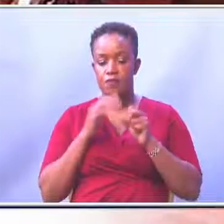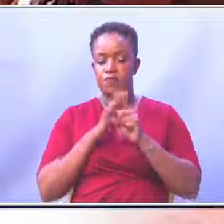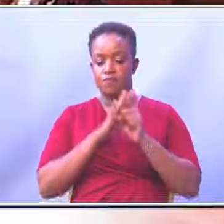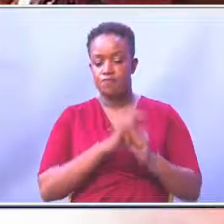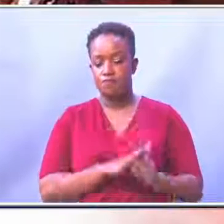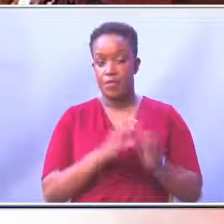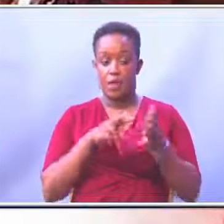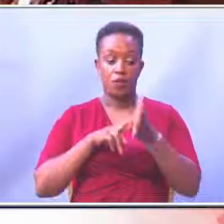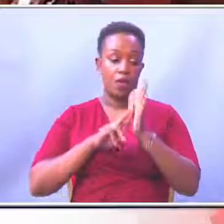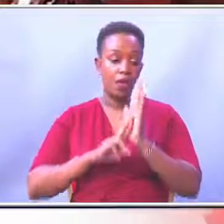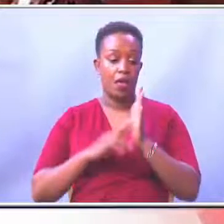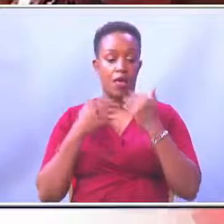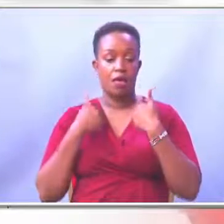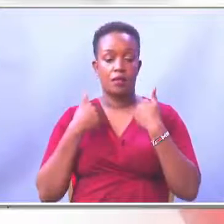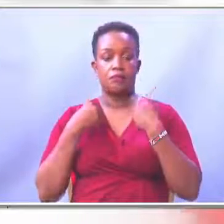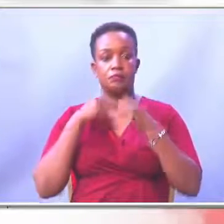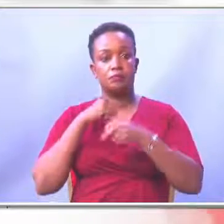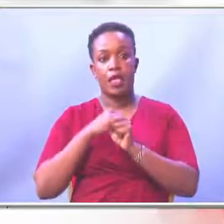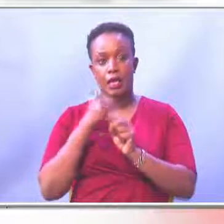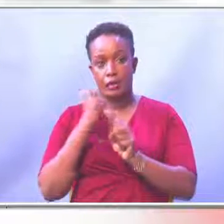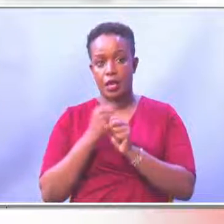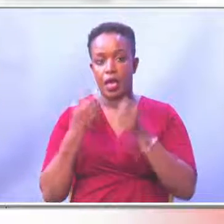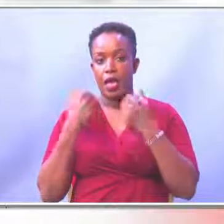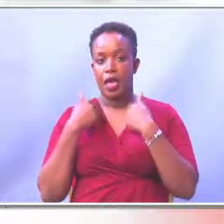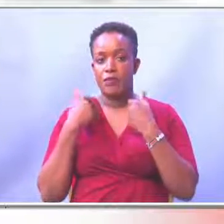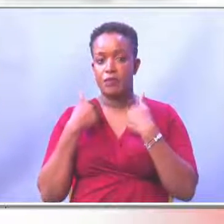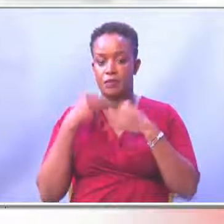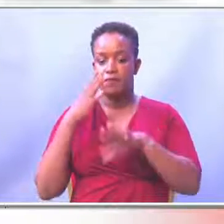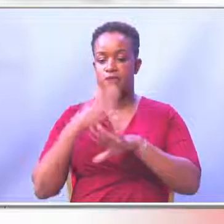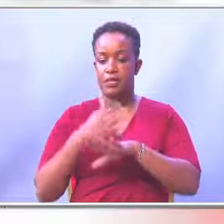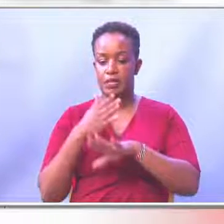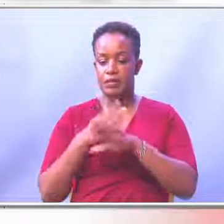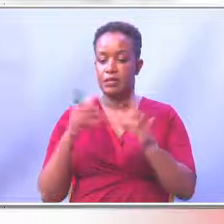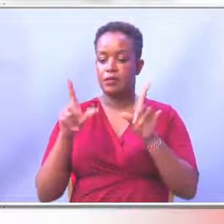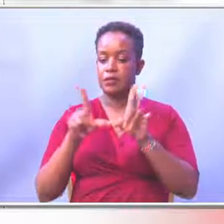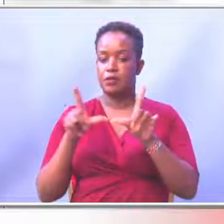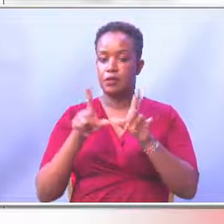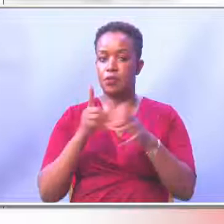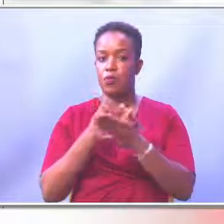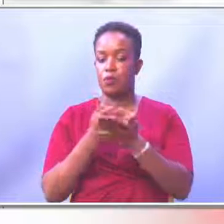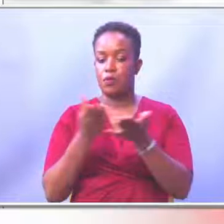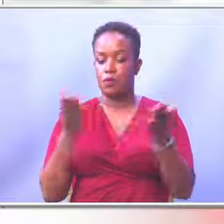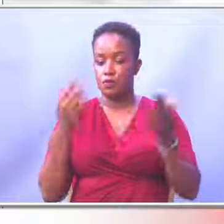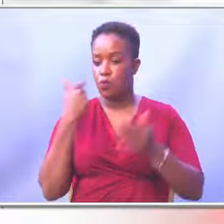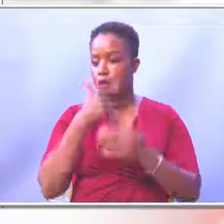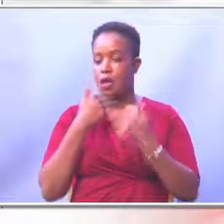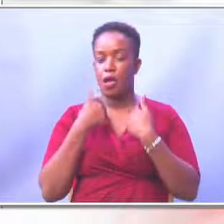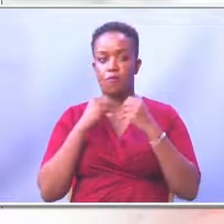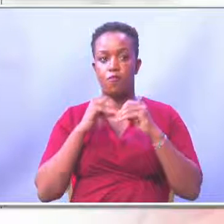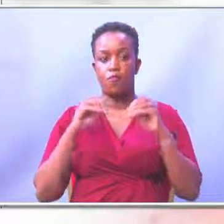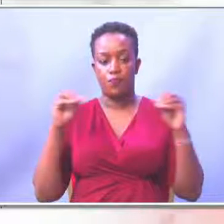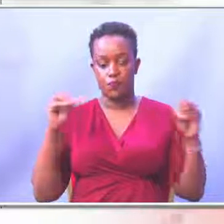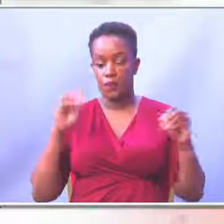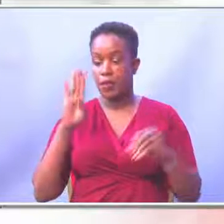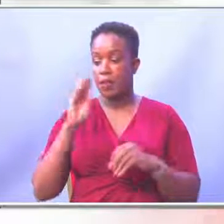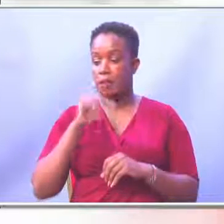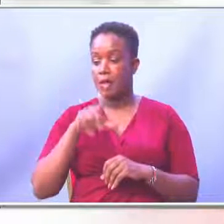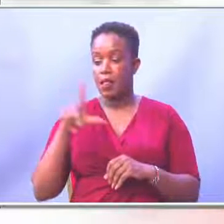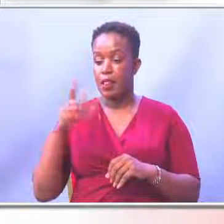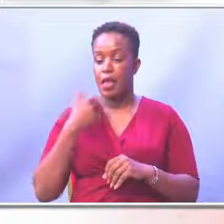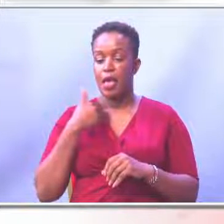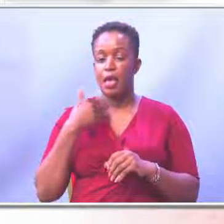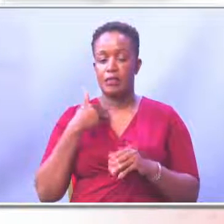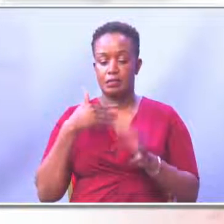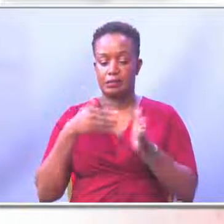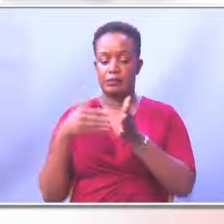the requirement has led to acquisition of dubious certificates by those lacking them. Murkomen says the bill had hindered a number of deserving